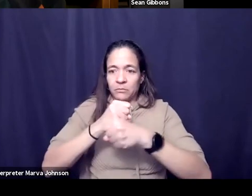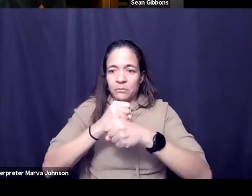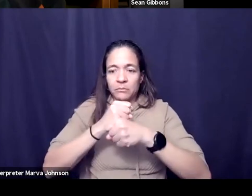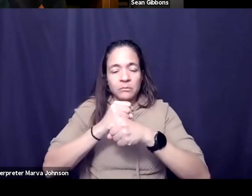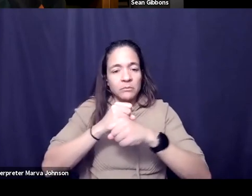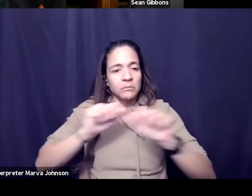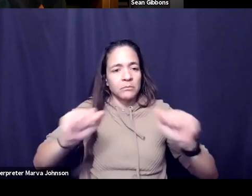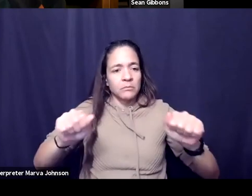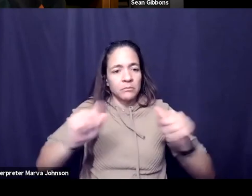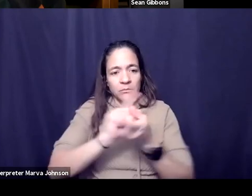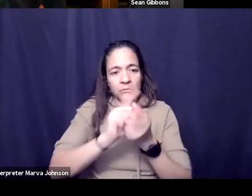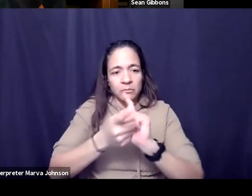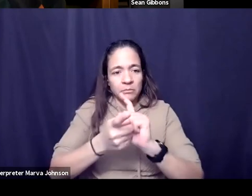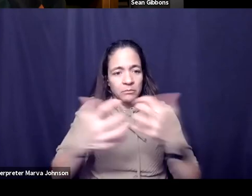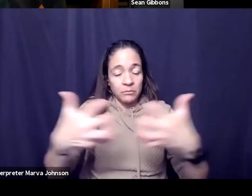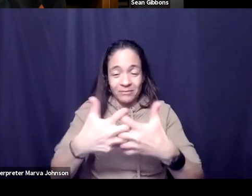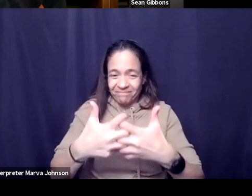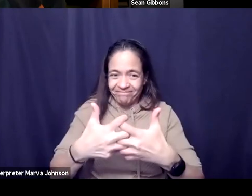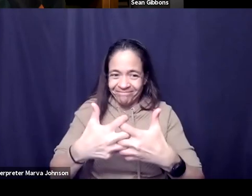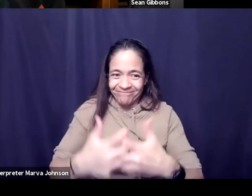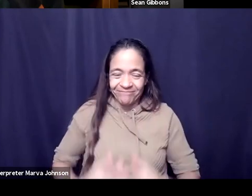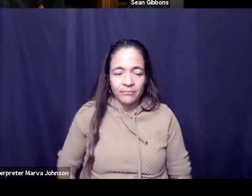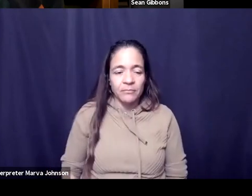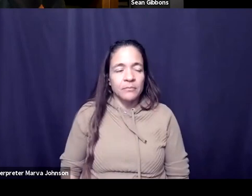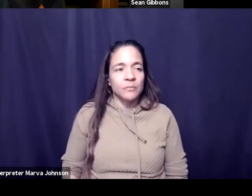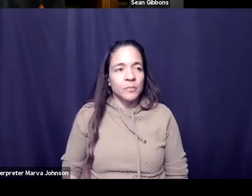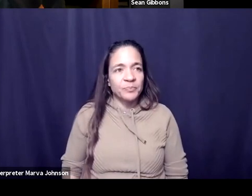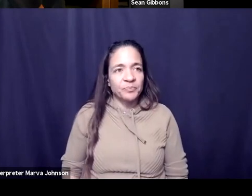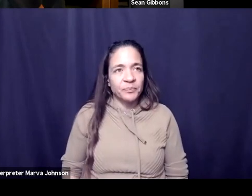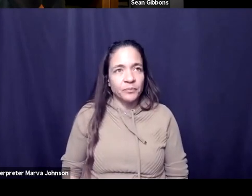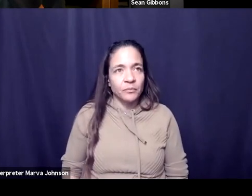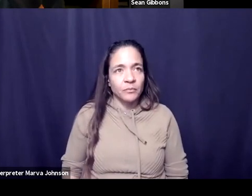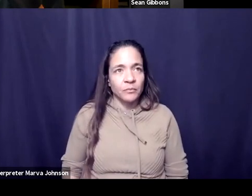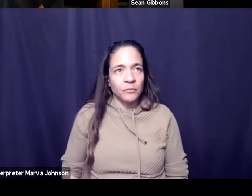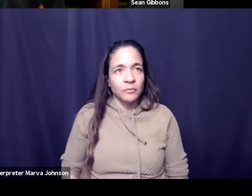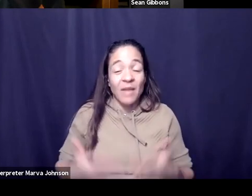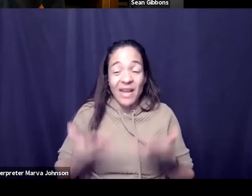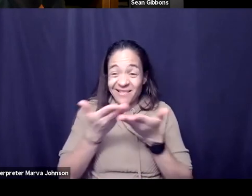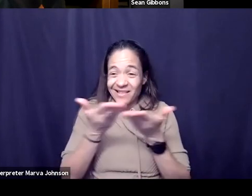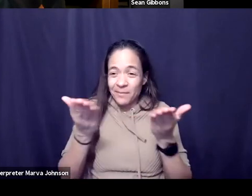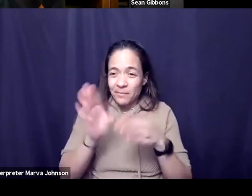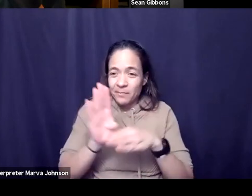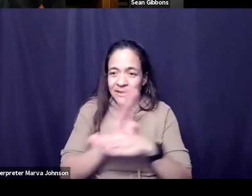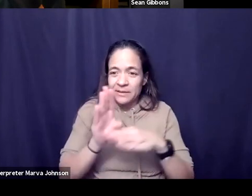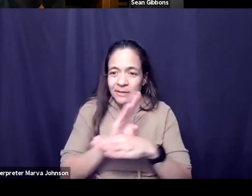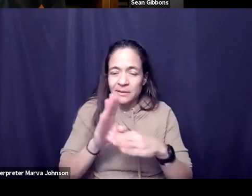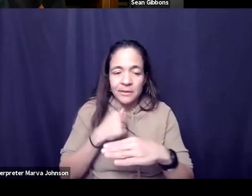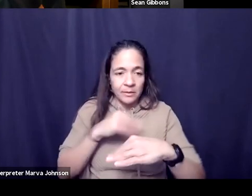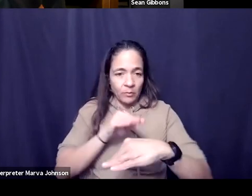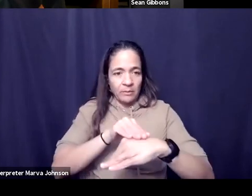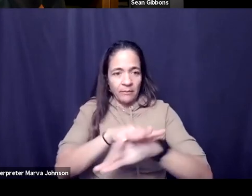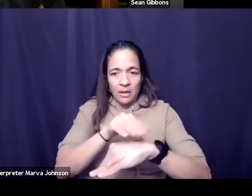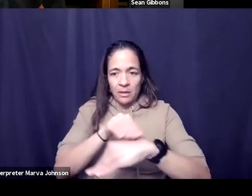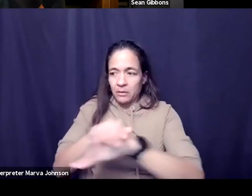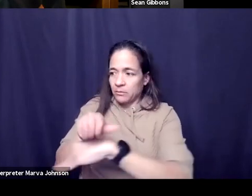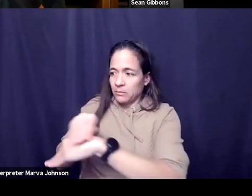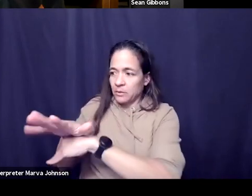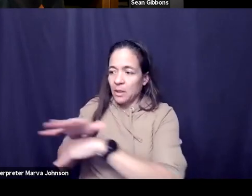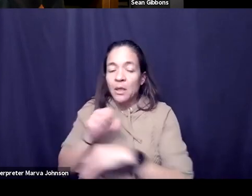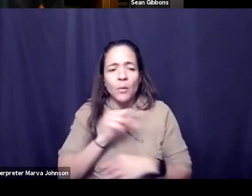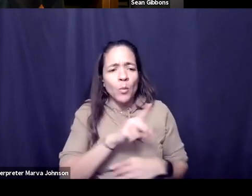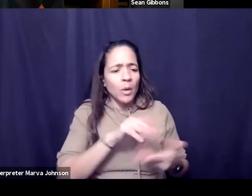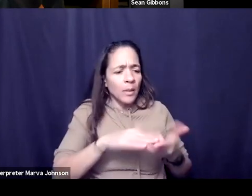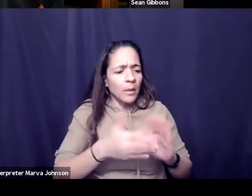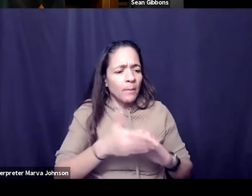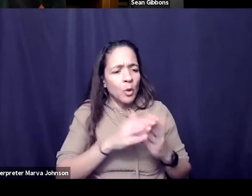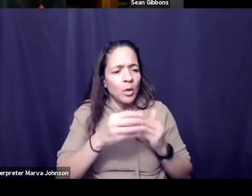i think about the uh the organizations that we're you know advisors to or the community leaders i get to take office